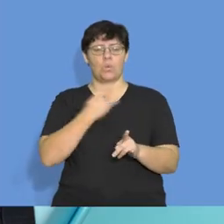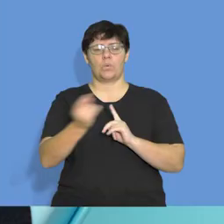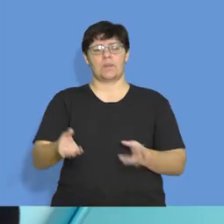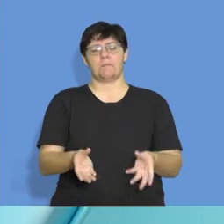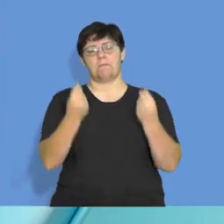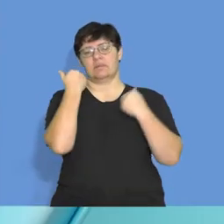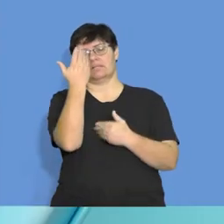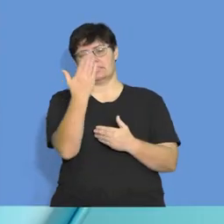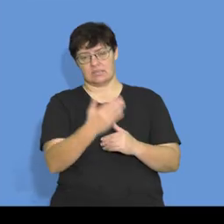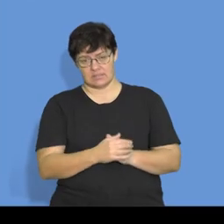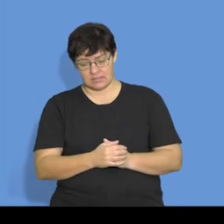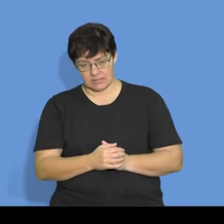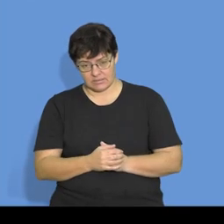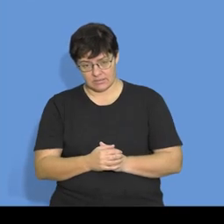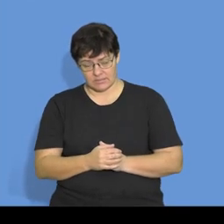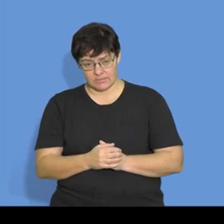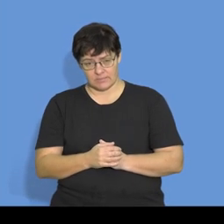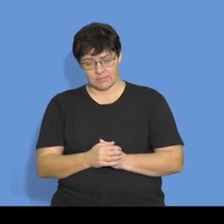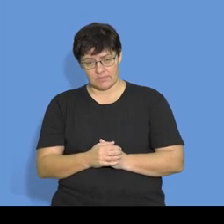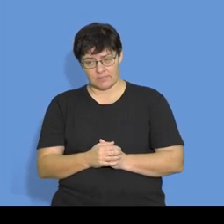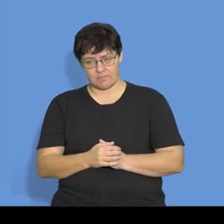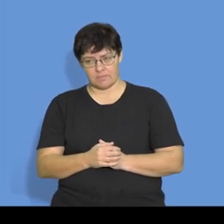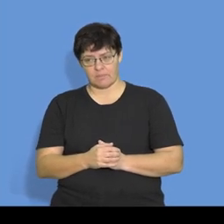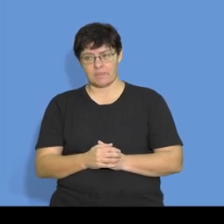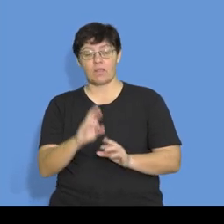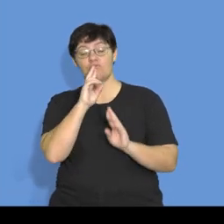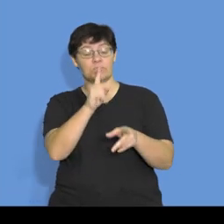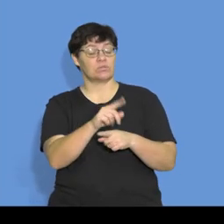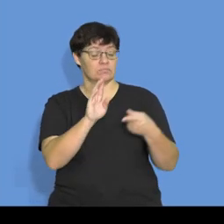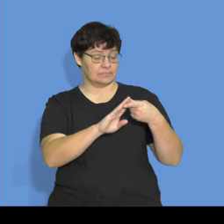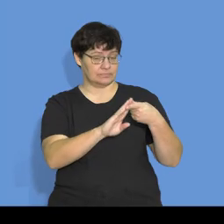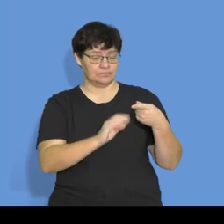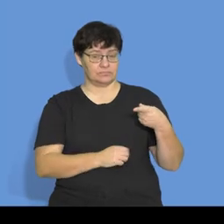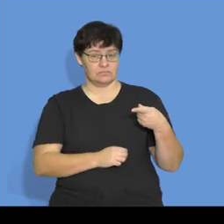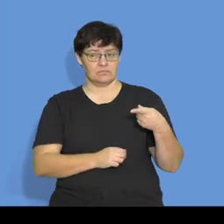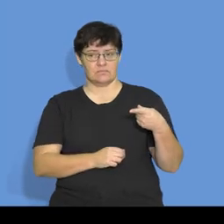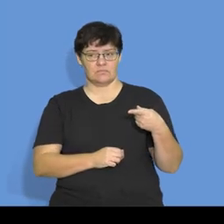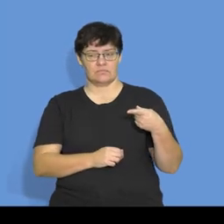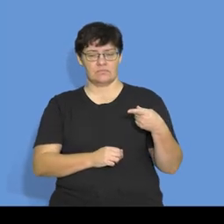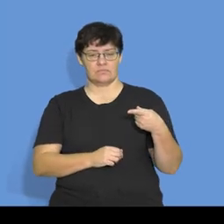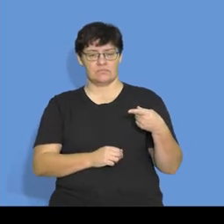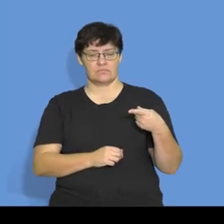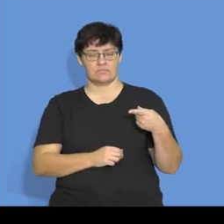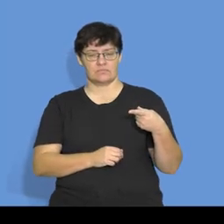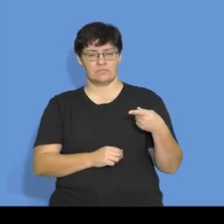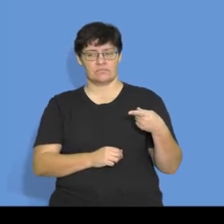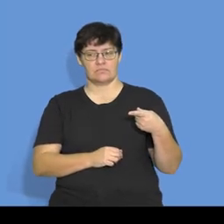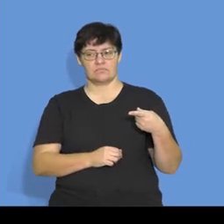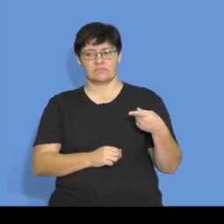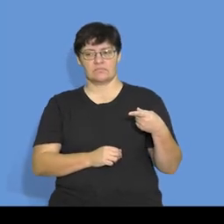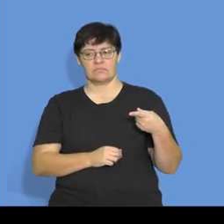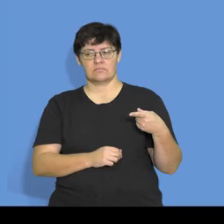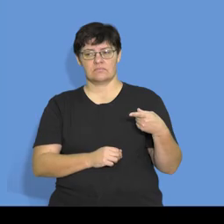contract. Okay, look at our responses. One, number one, this is actually